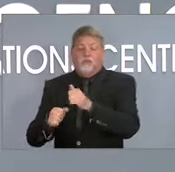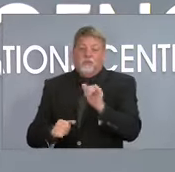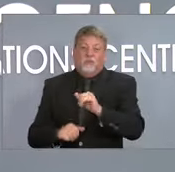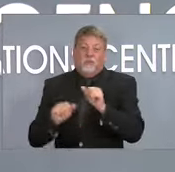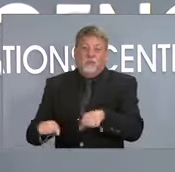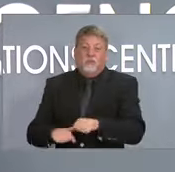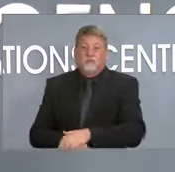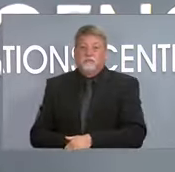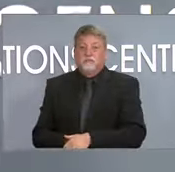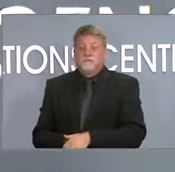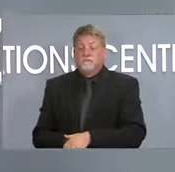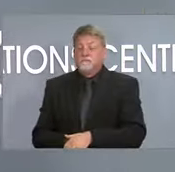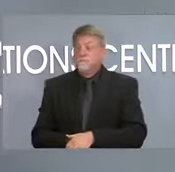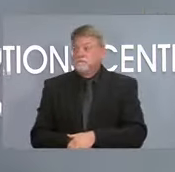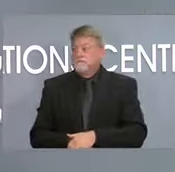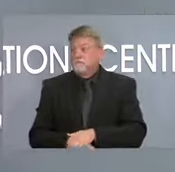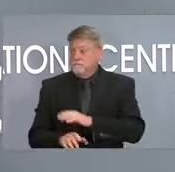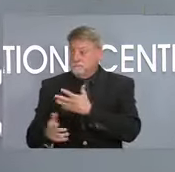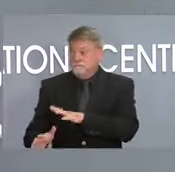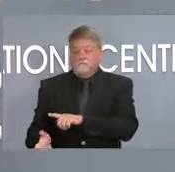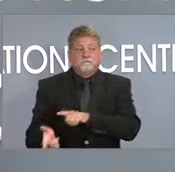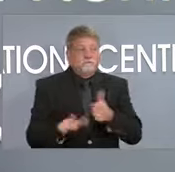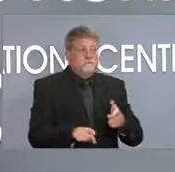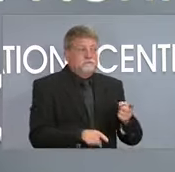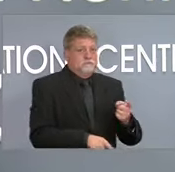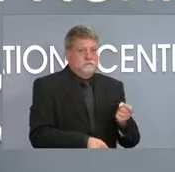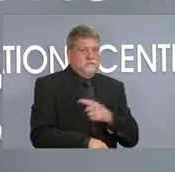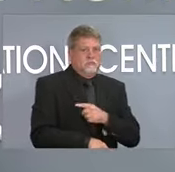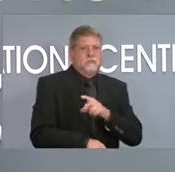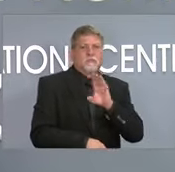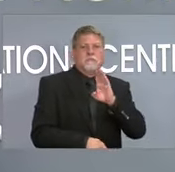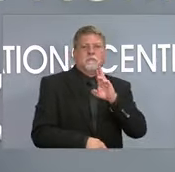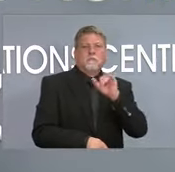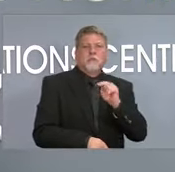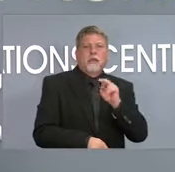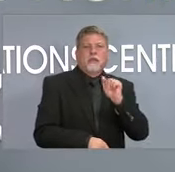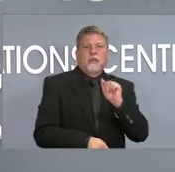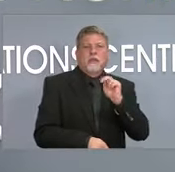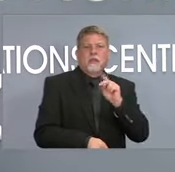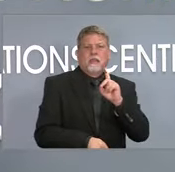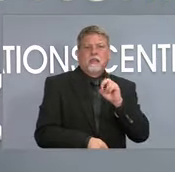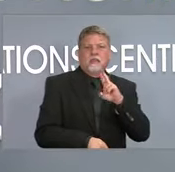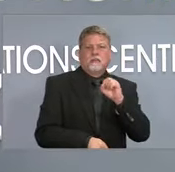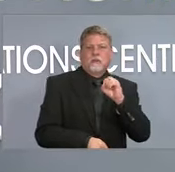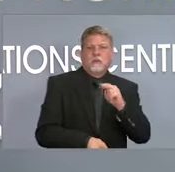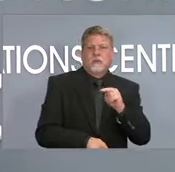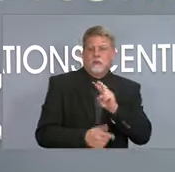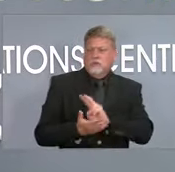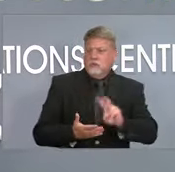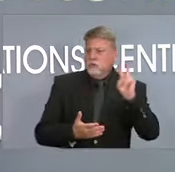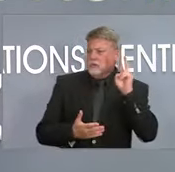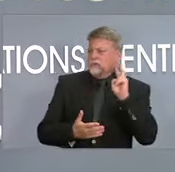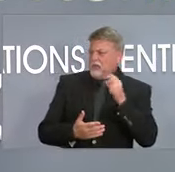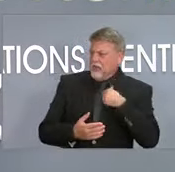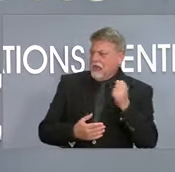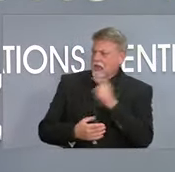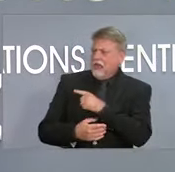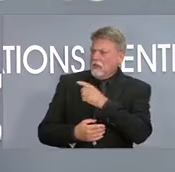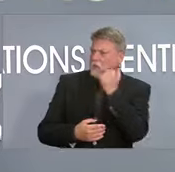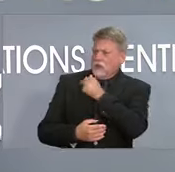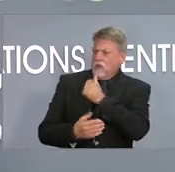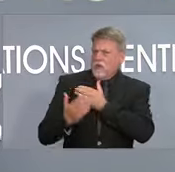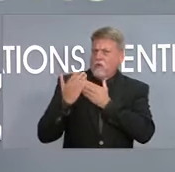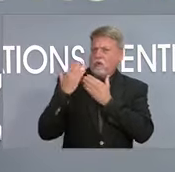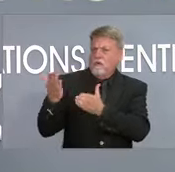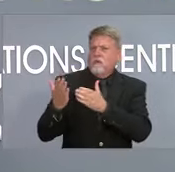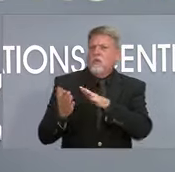Sir. Hi, Governor. Brian Anderson here with the AP. Nearly two weeks ago, I asked why you're not compelling districts to offer a remote option and